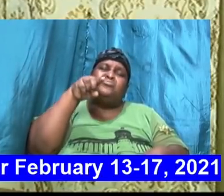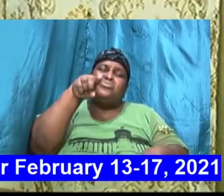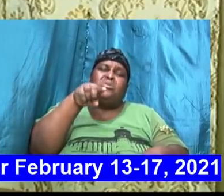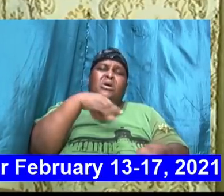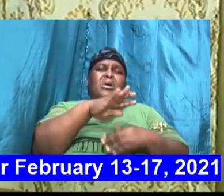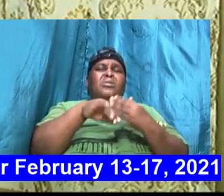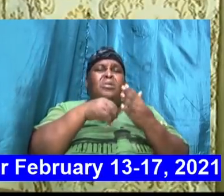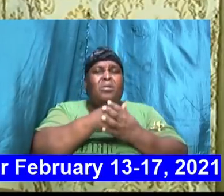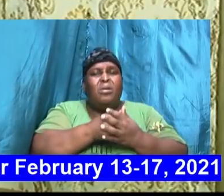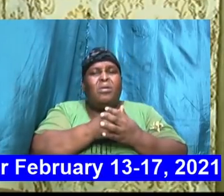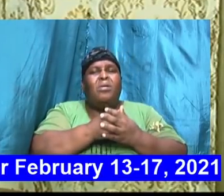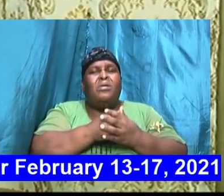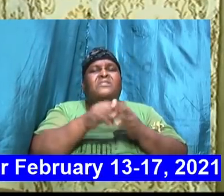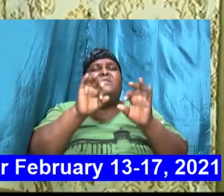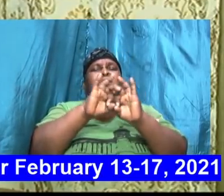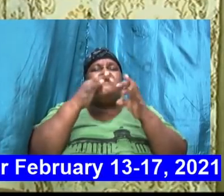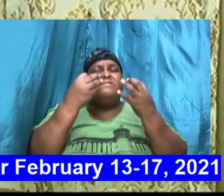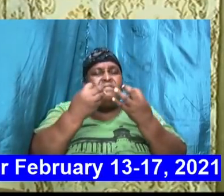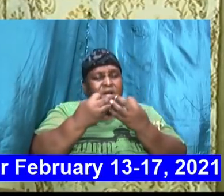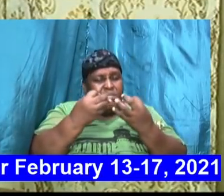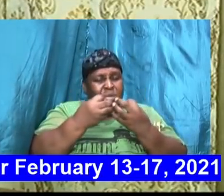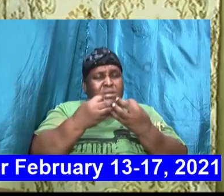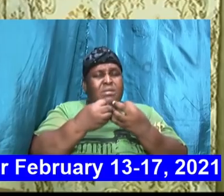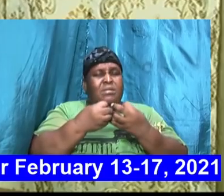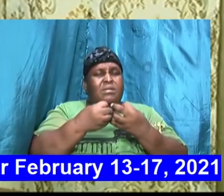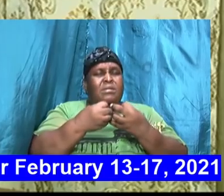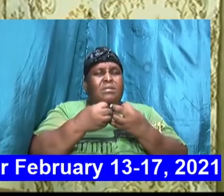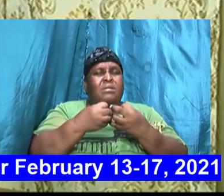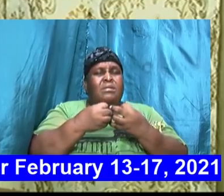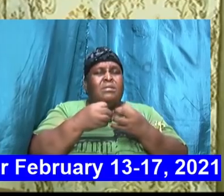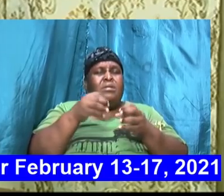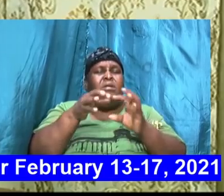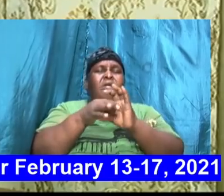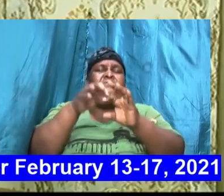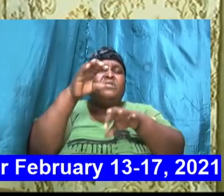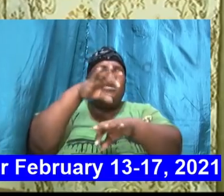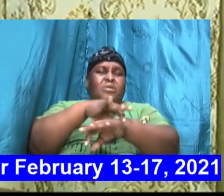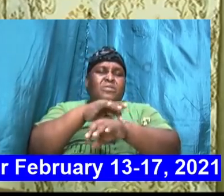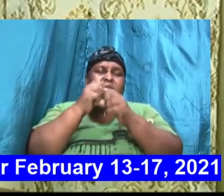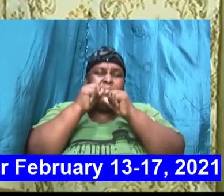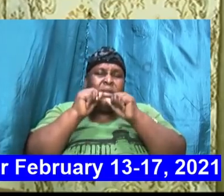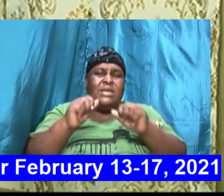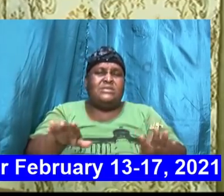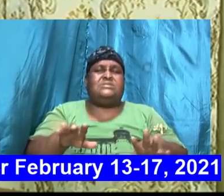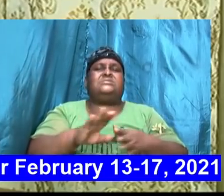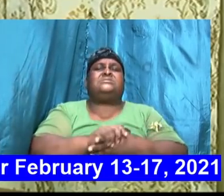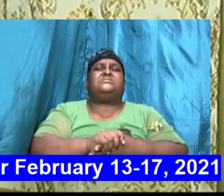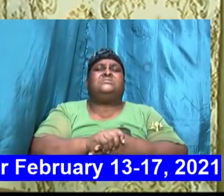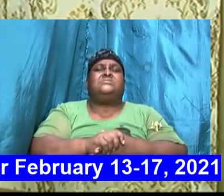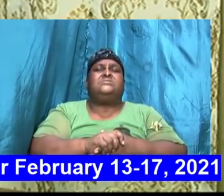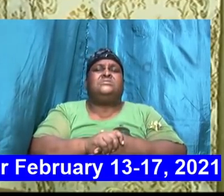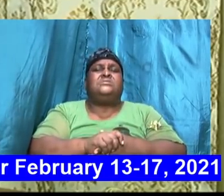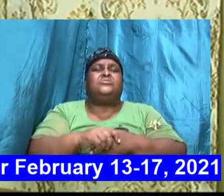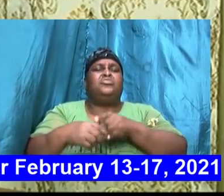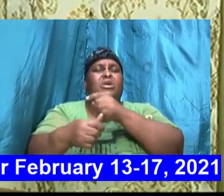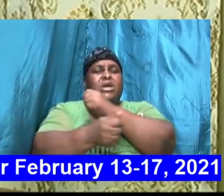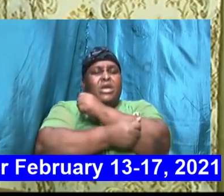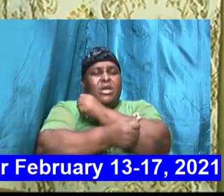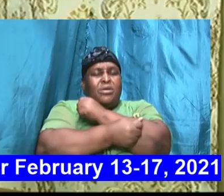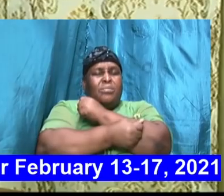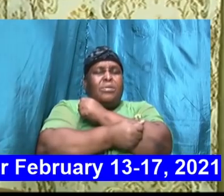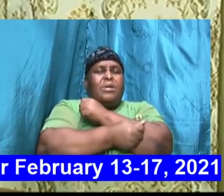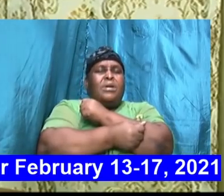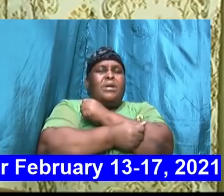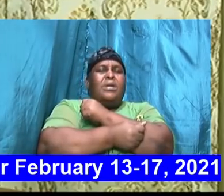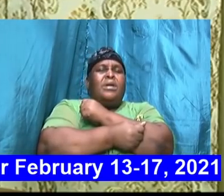all the families of the earth be blessed Abraham took this Abraham now went to the place that God said that